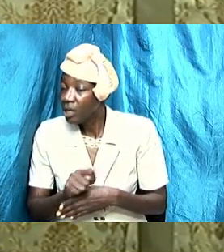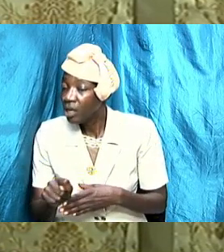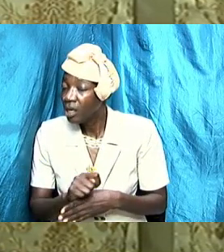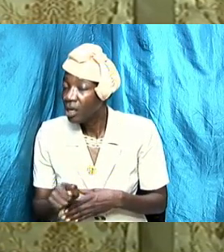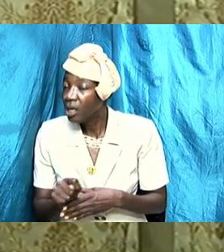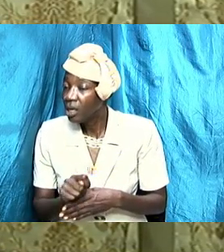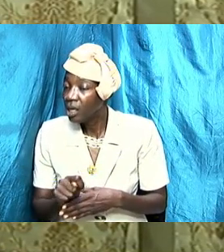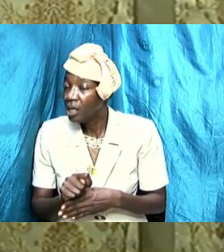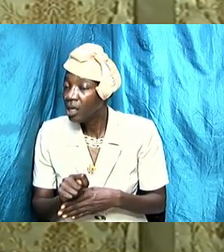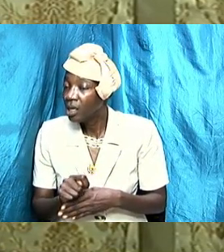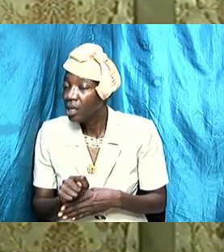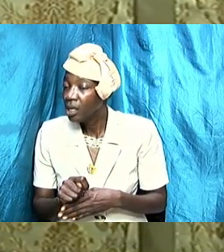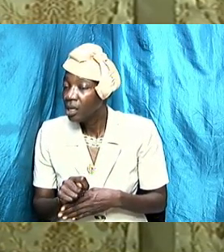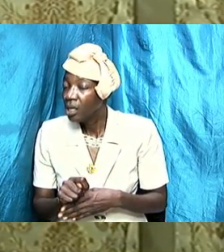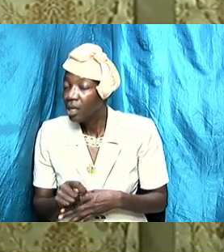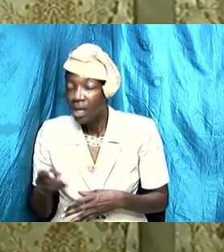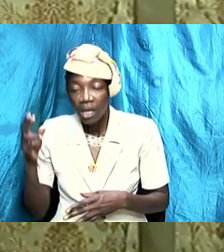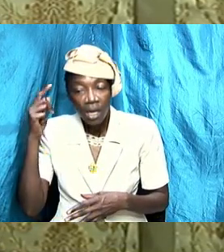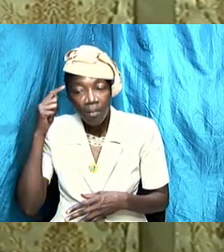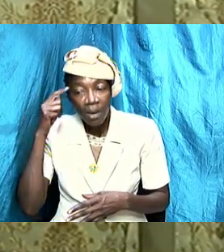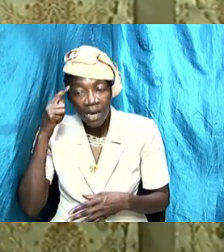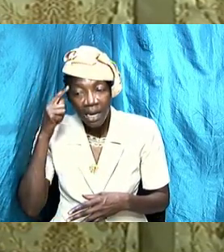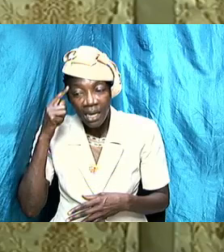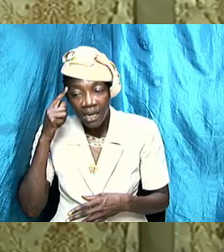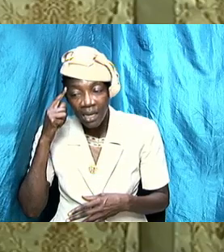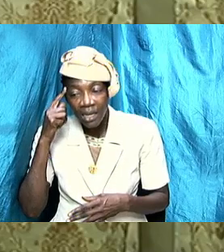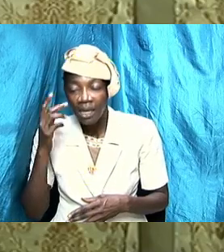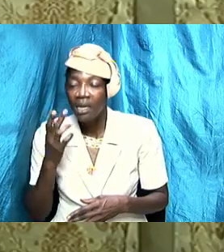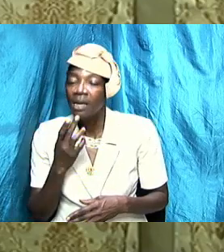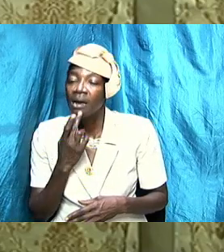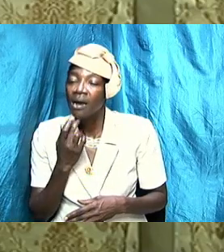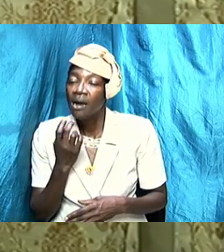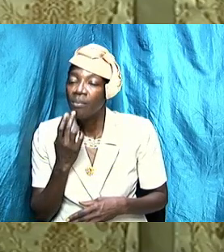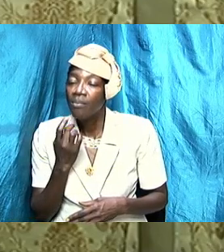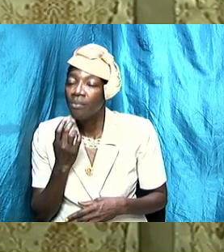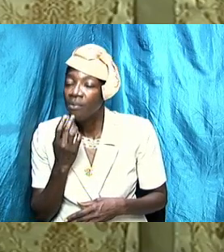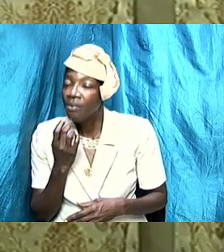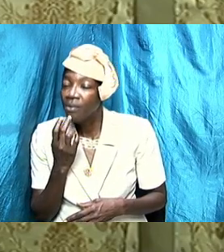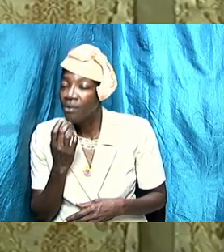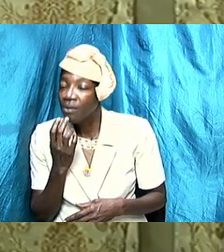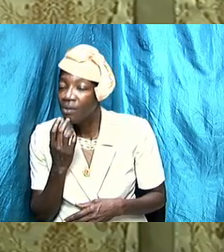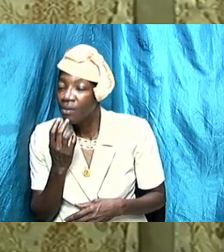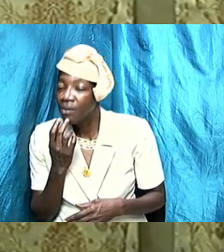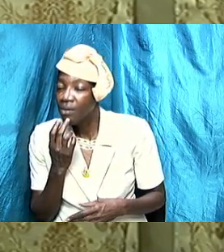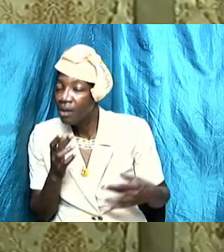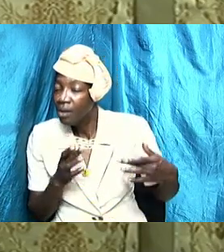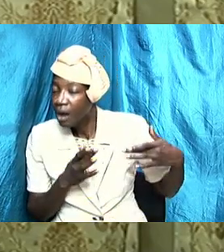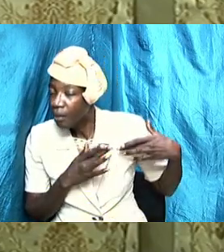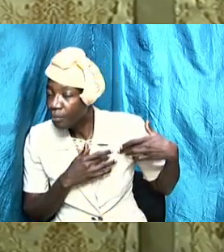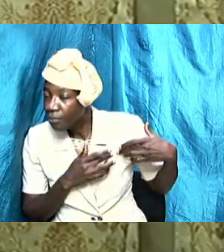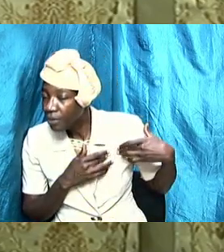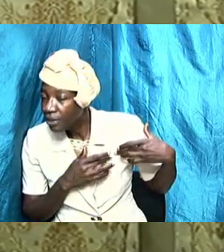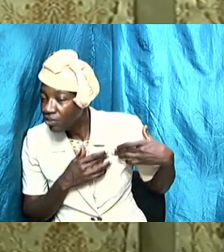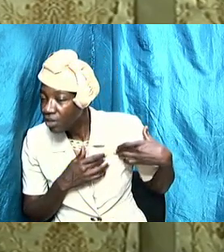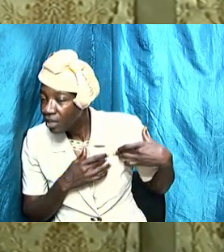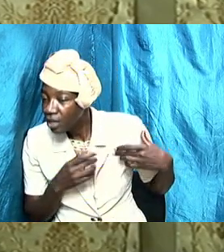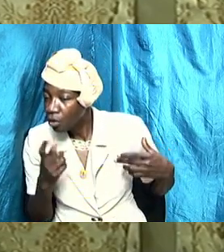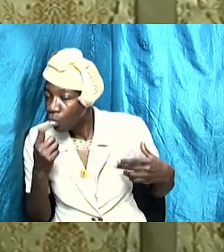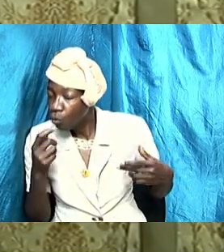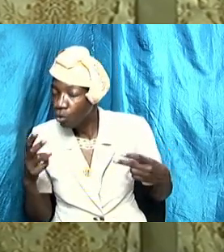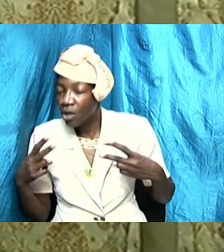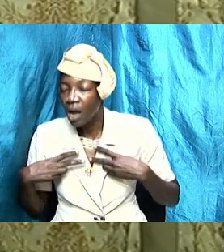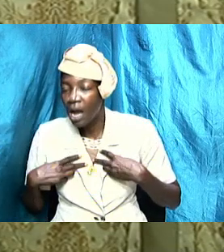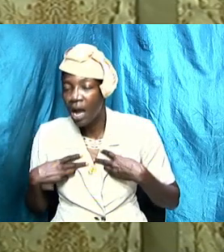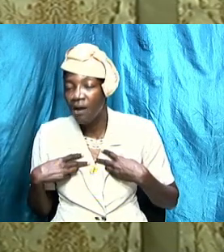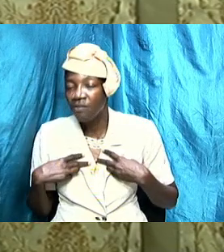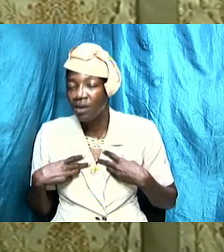no appreciate who you have now appreciate that husband